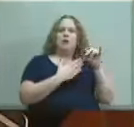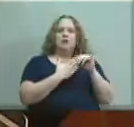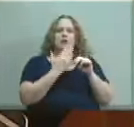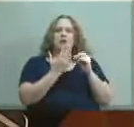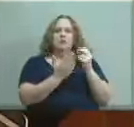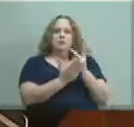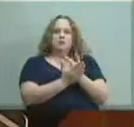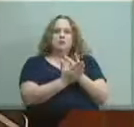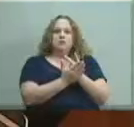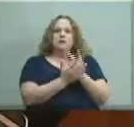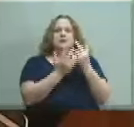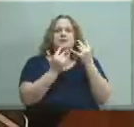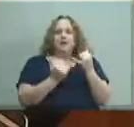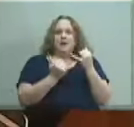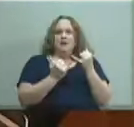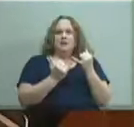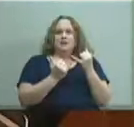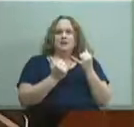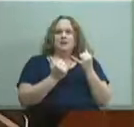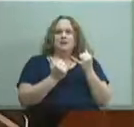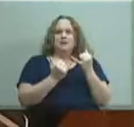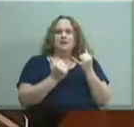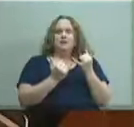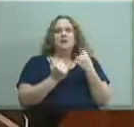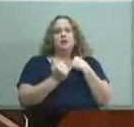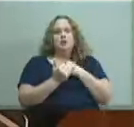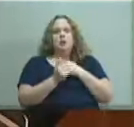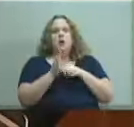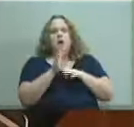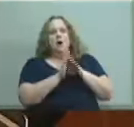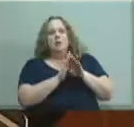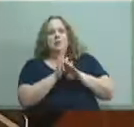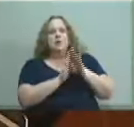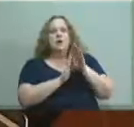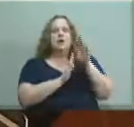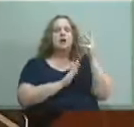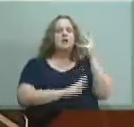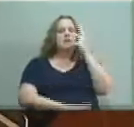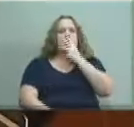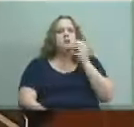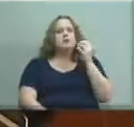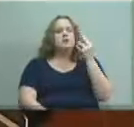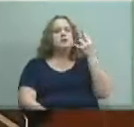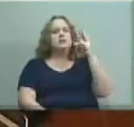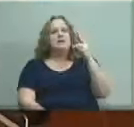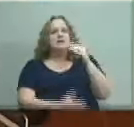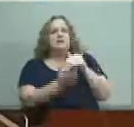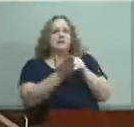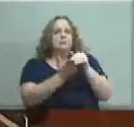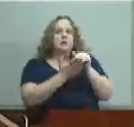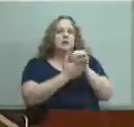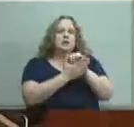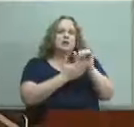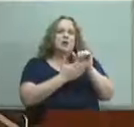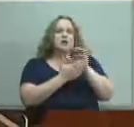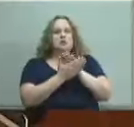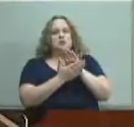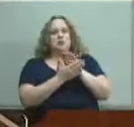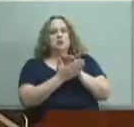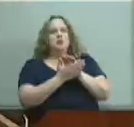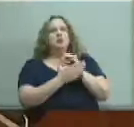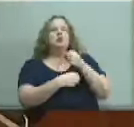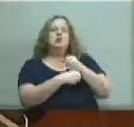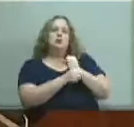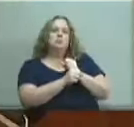now you are building a beautiful 17 million dollar school you've made good on that